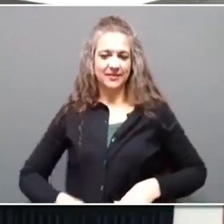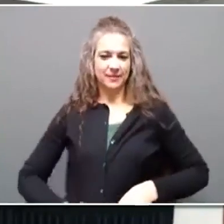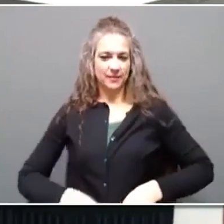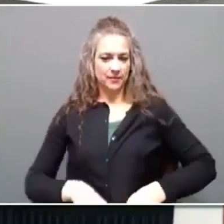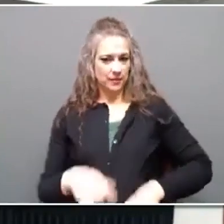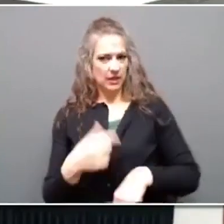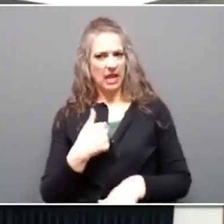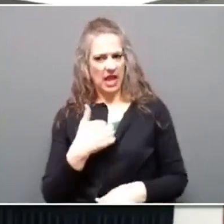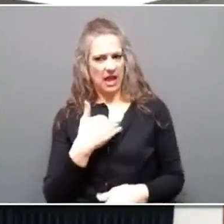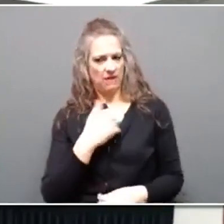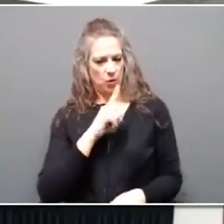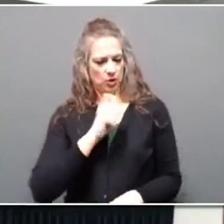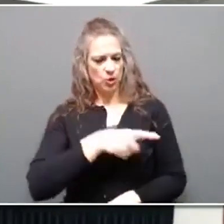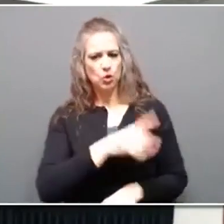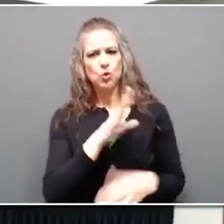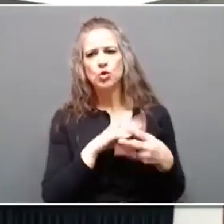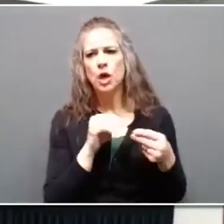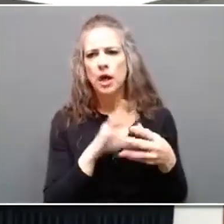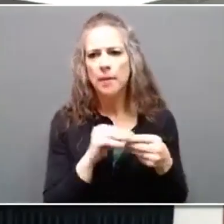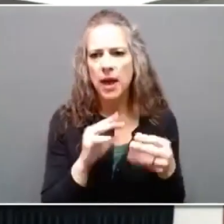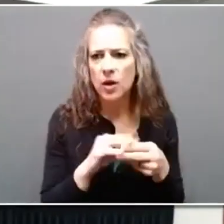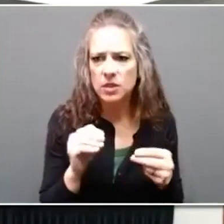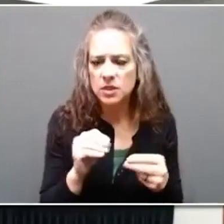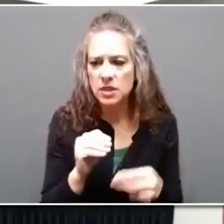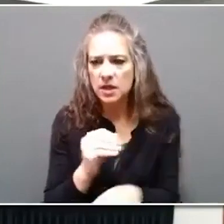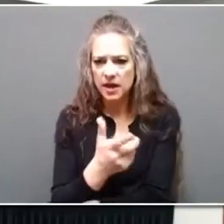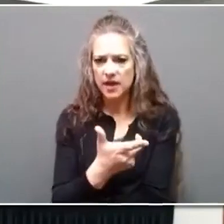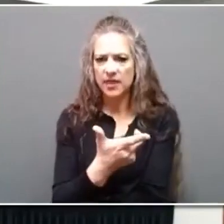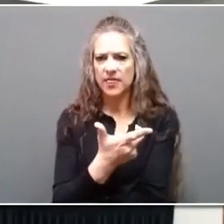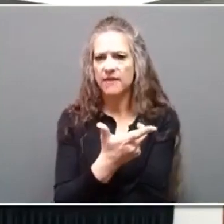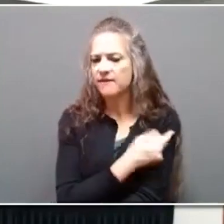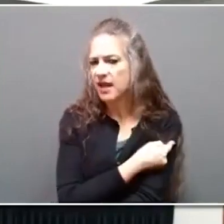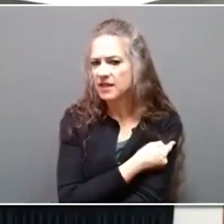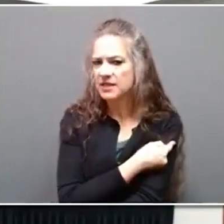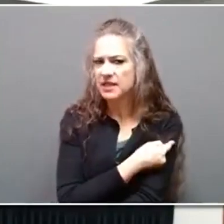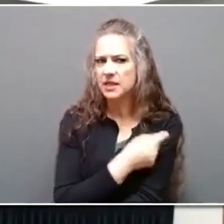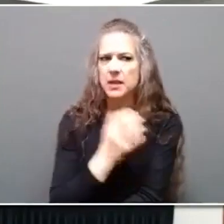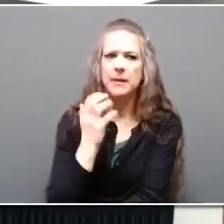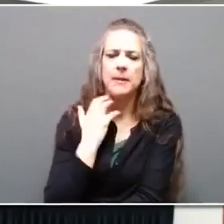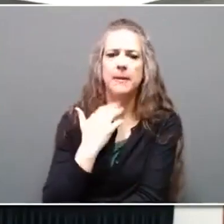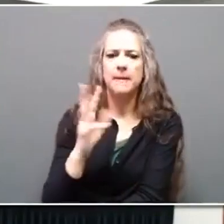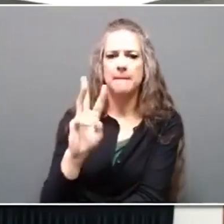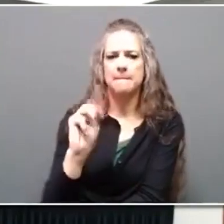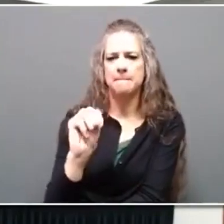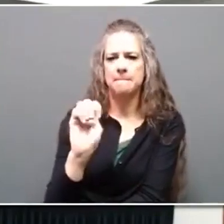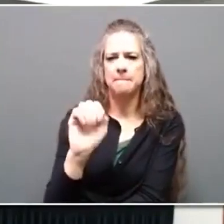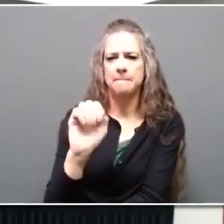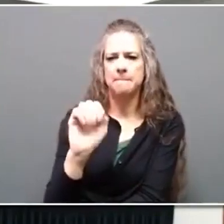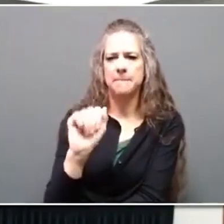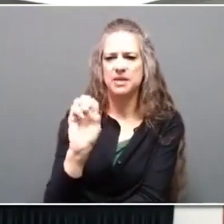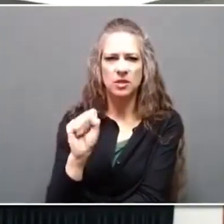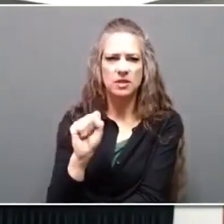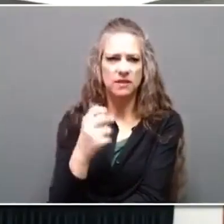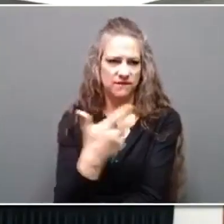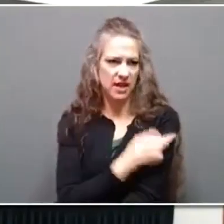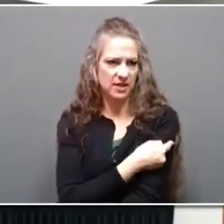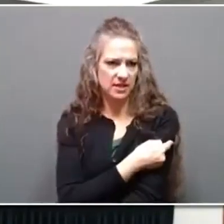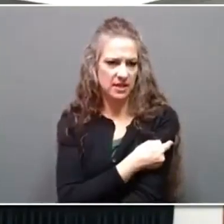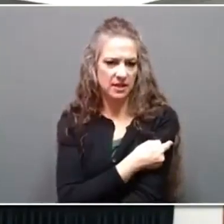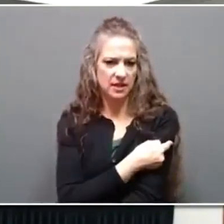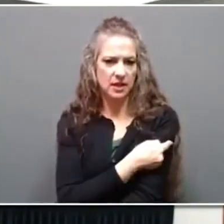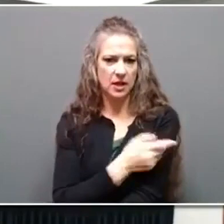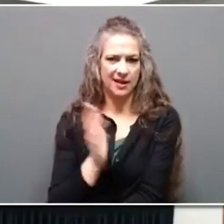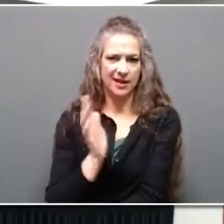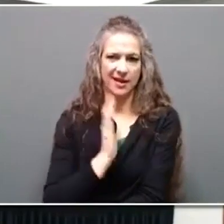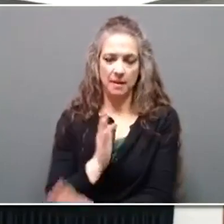question. You were talking about the measles vaccine that didn't really take effect or wasn't really developed and opened up to, what, 1971, I believe?